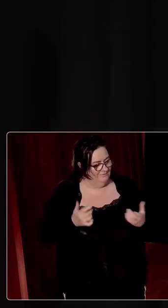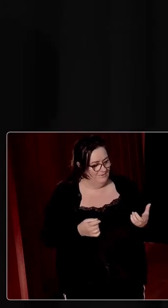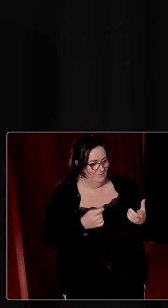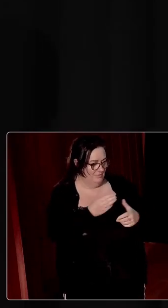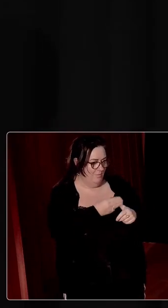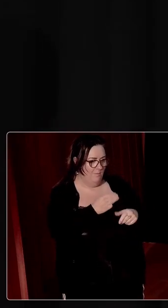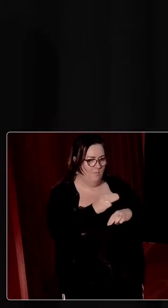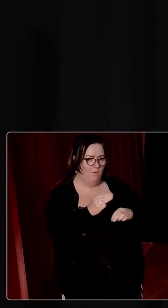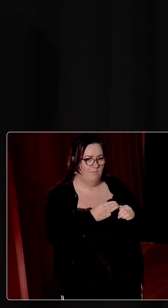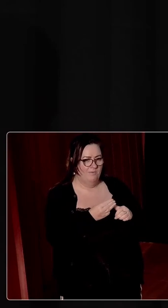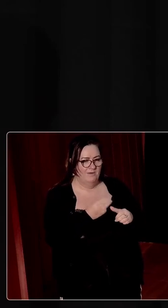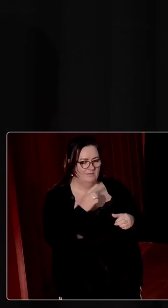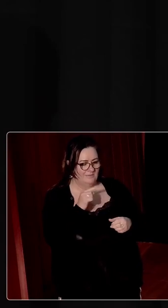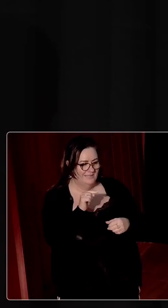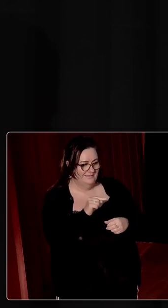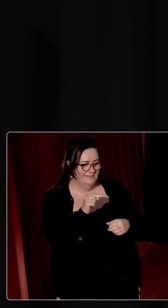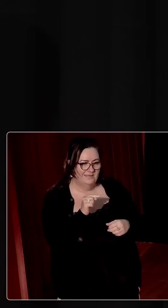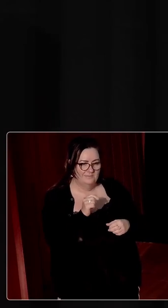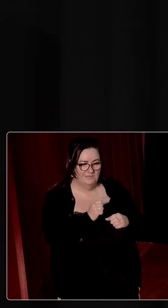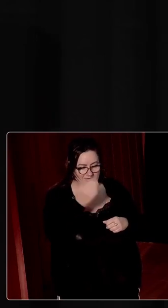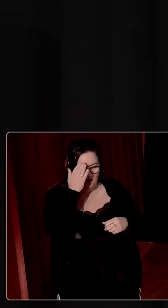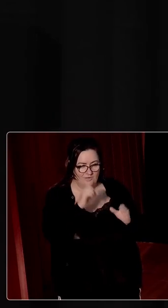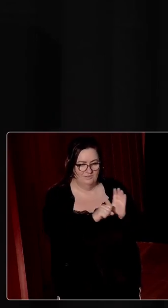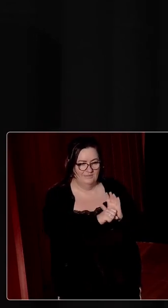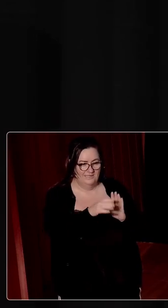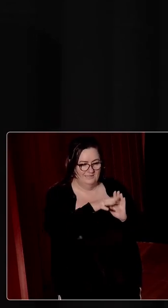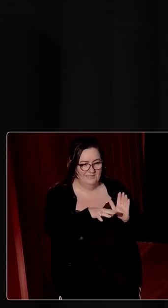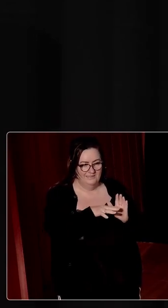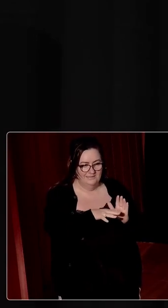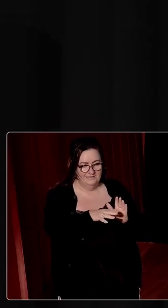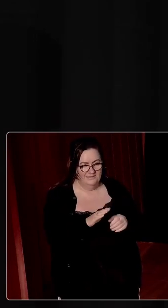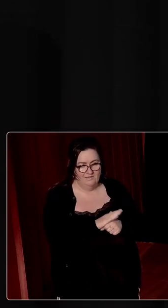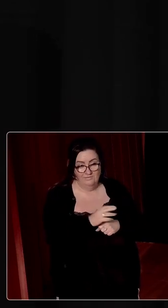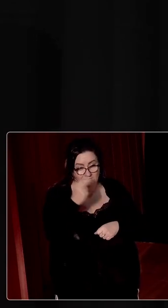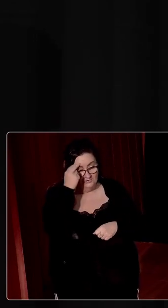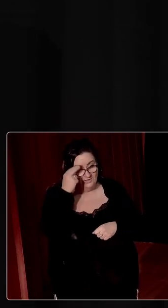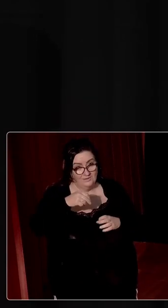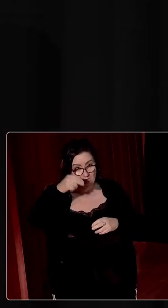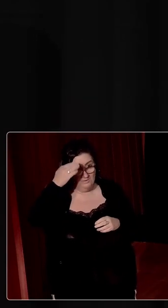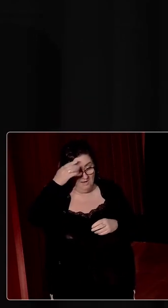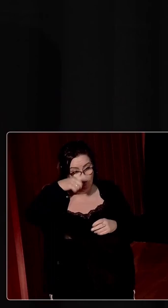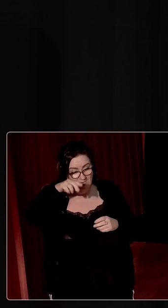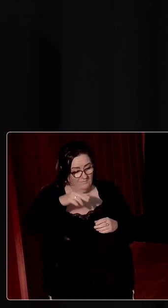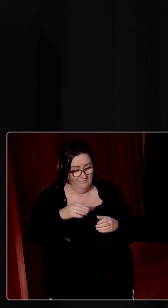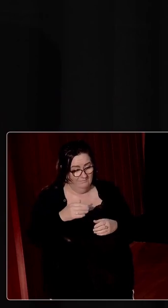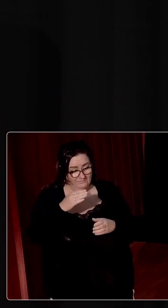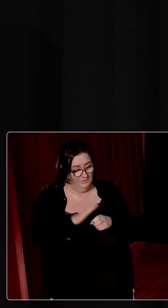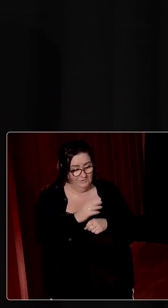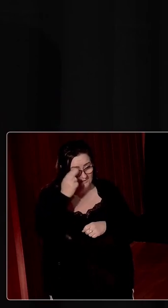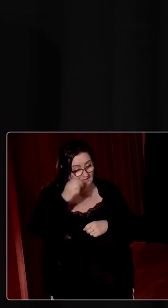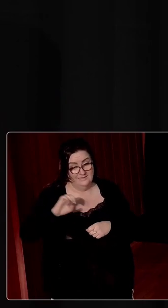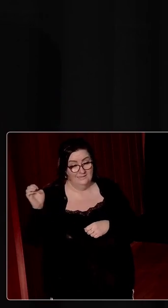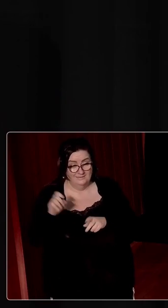it's not that bit of the Irish isn't even understood in Northern Ireland or in